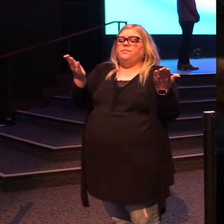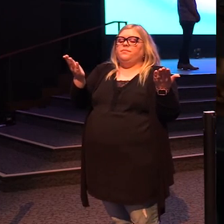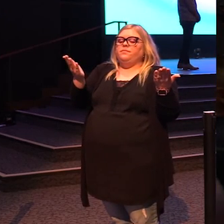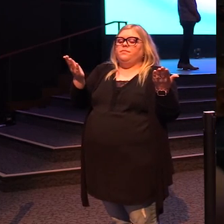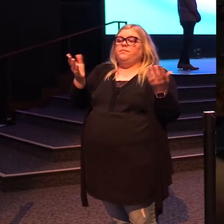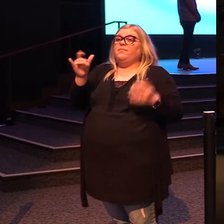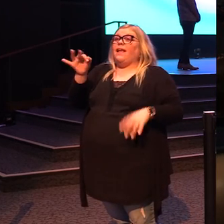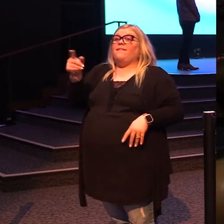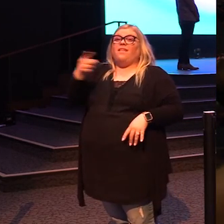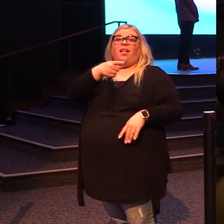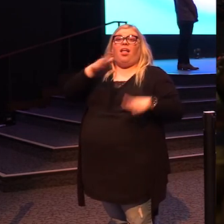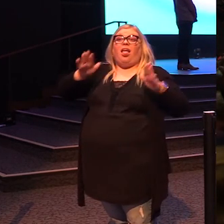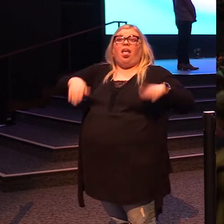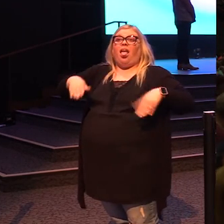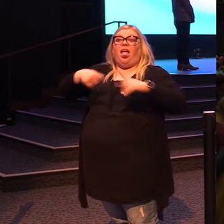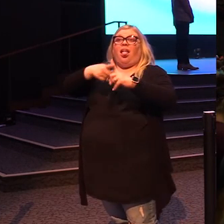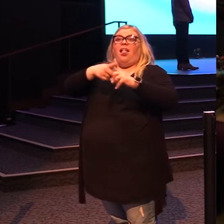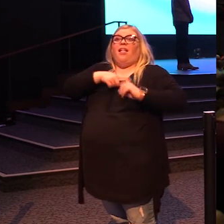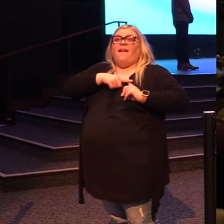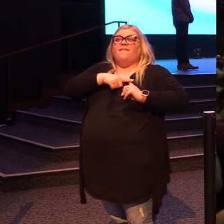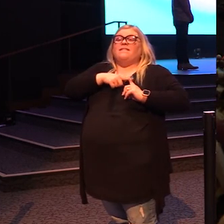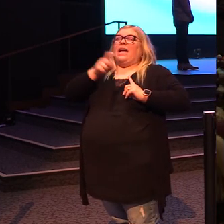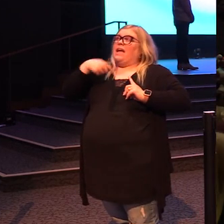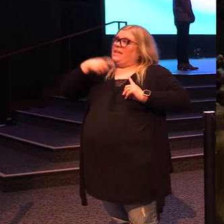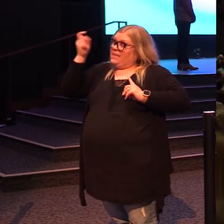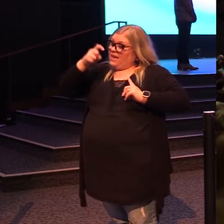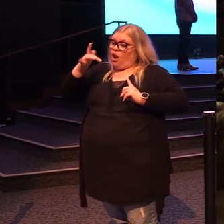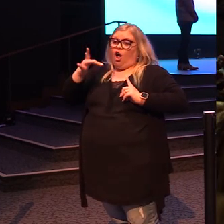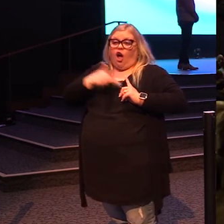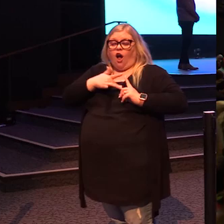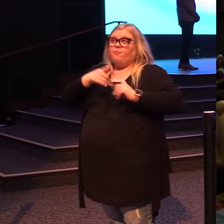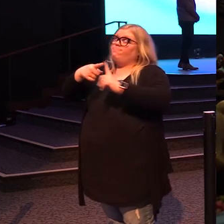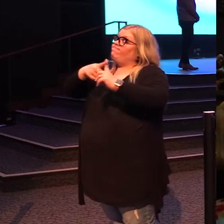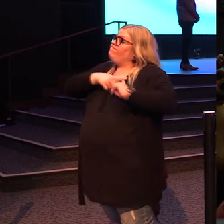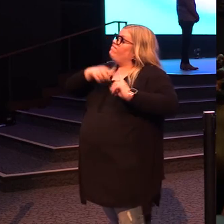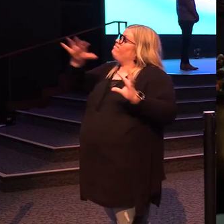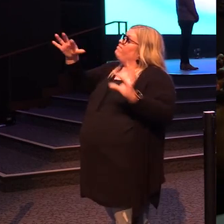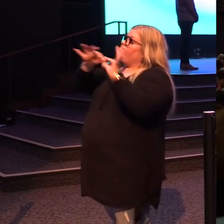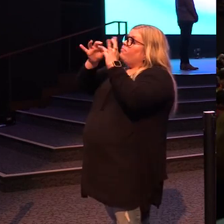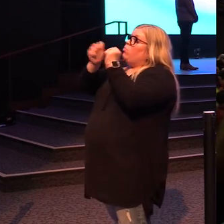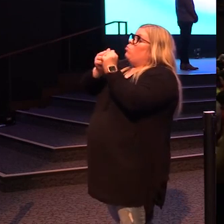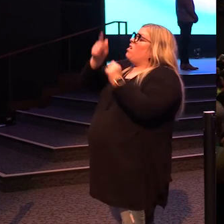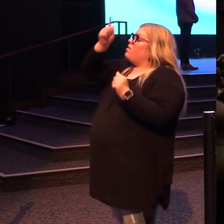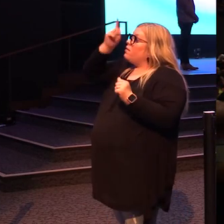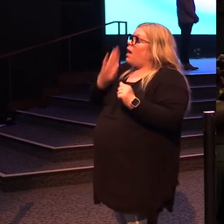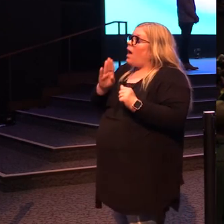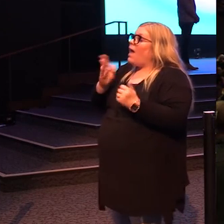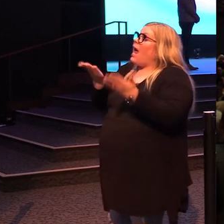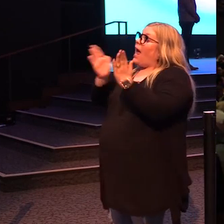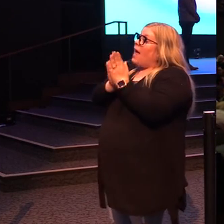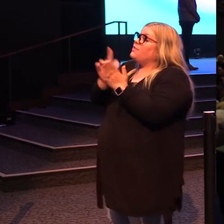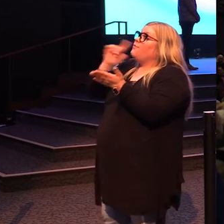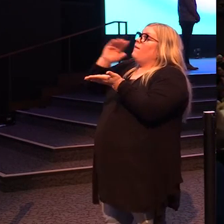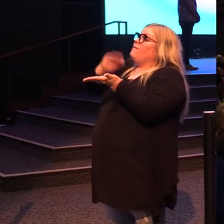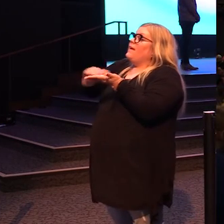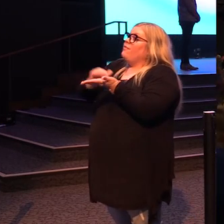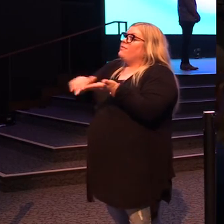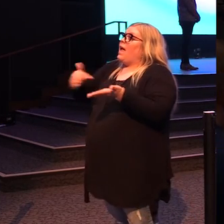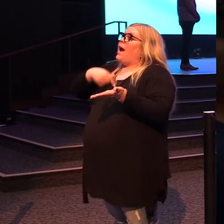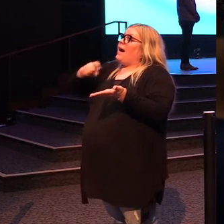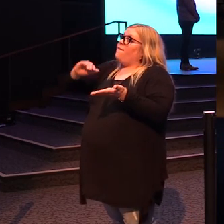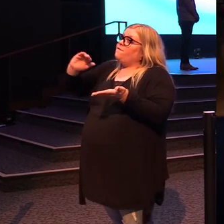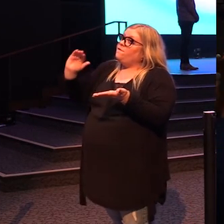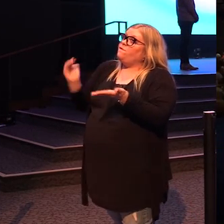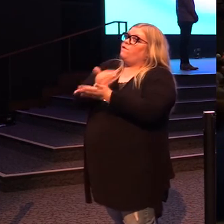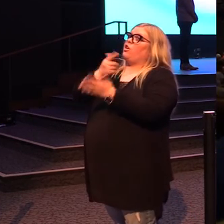As eyes are closed, if you're saying that's me today, I need to get my heart right with God. I need to ask for forgiveness. I need a fresh